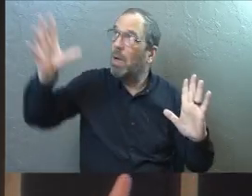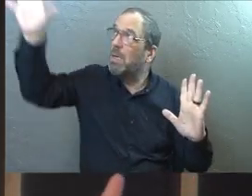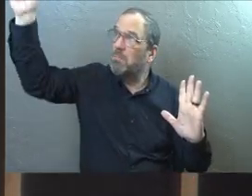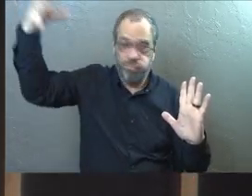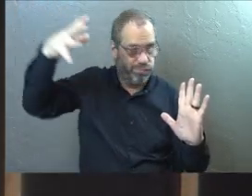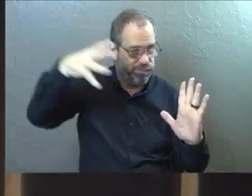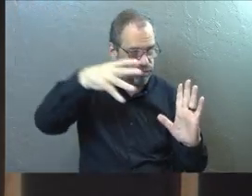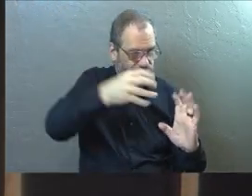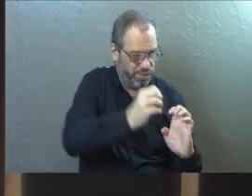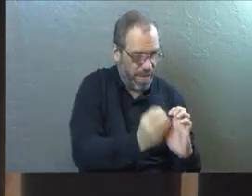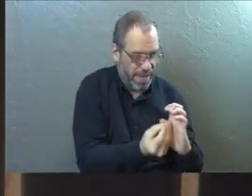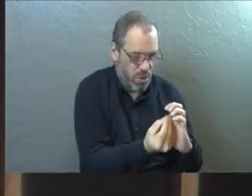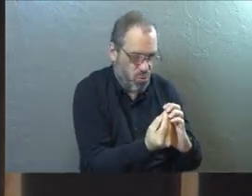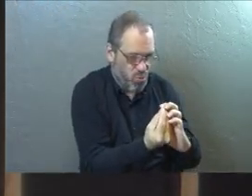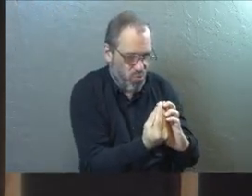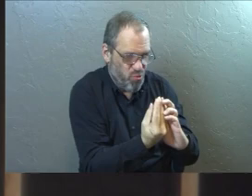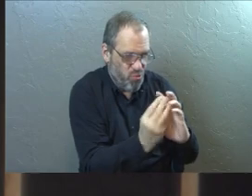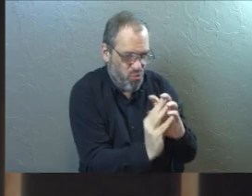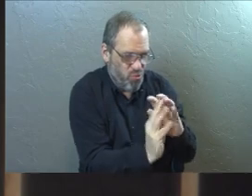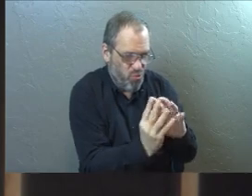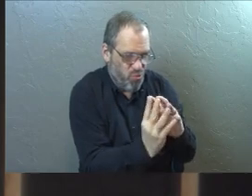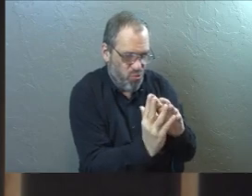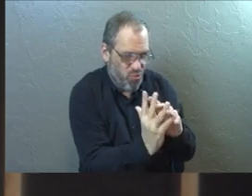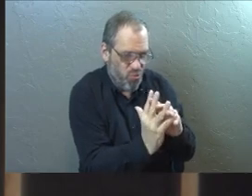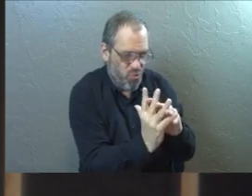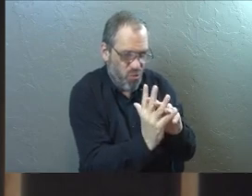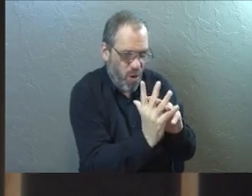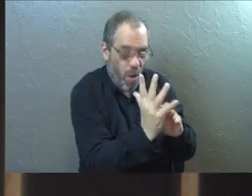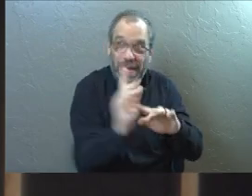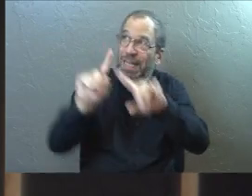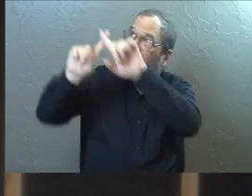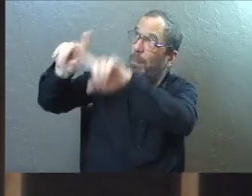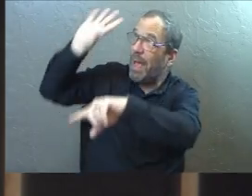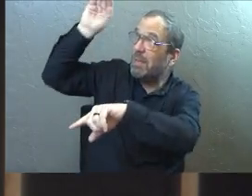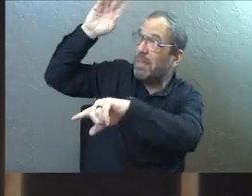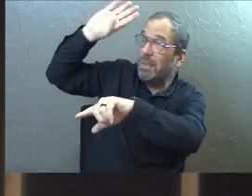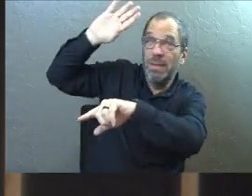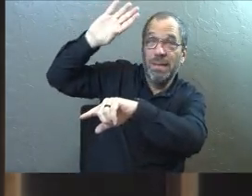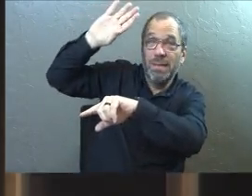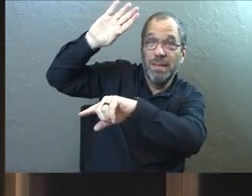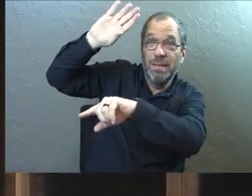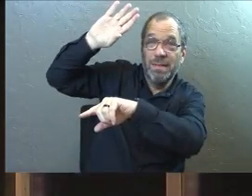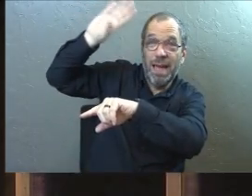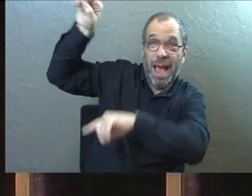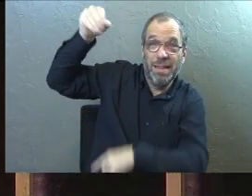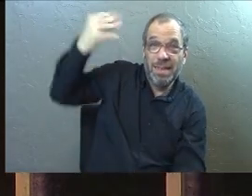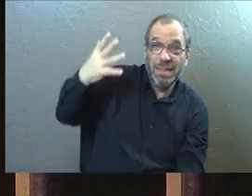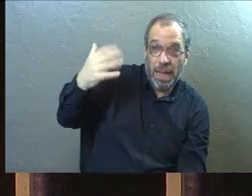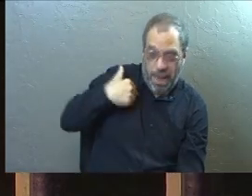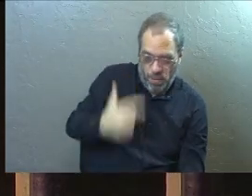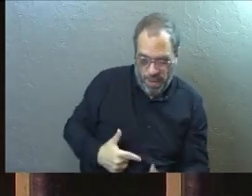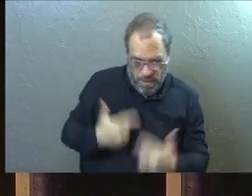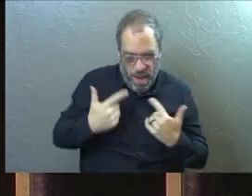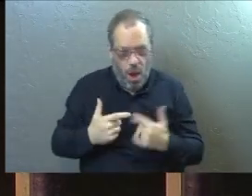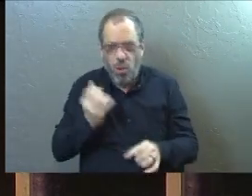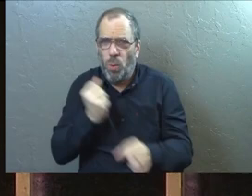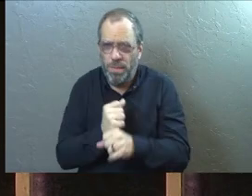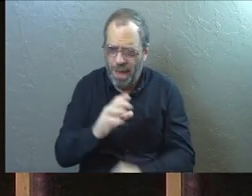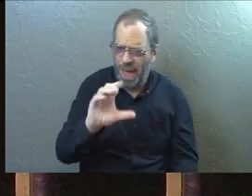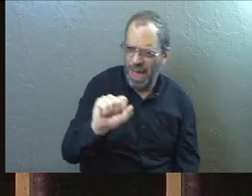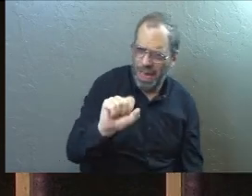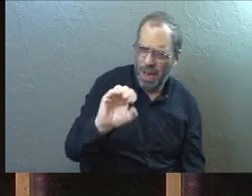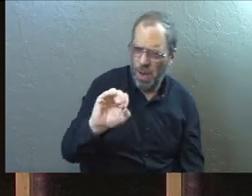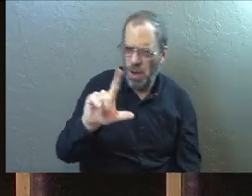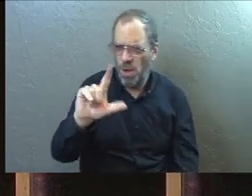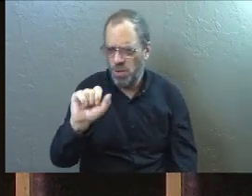being able to grow as a result. They all depend on the sun. And then we've started to smarten up as a species and we make solar panels